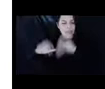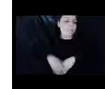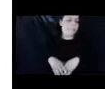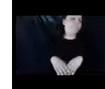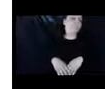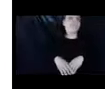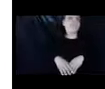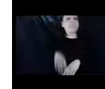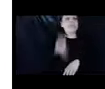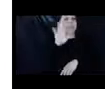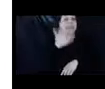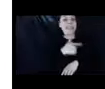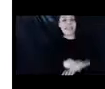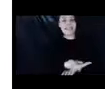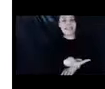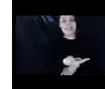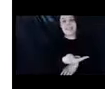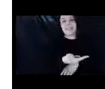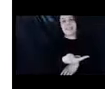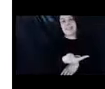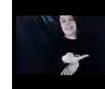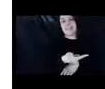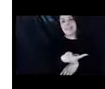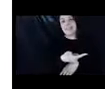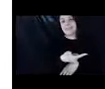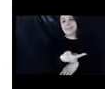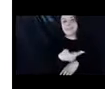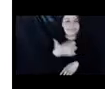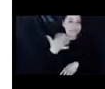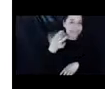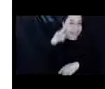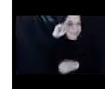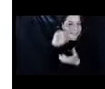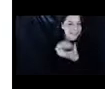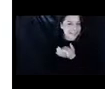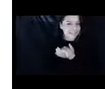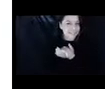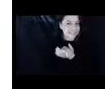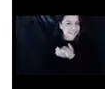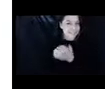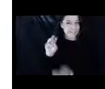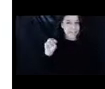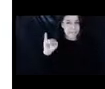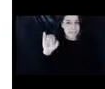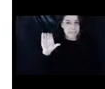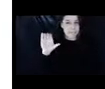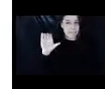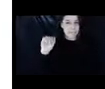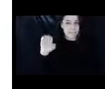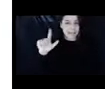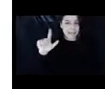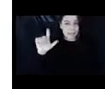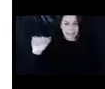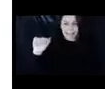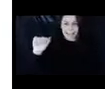uh, I'm going to turn it over to, um, I believe Michael A. is kicking us off or